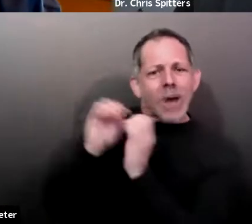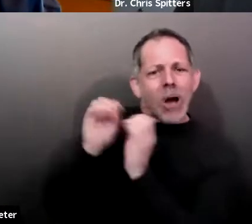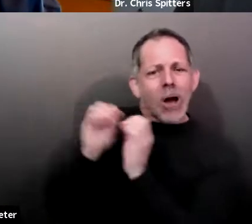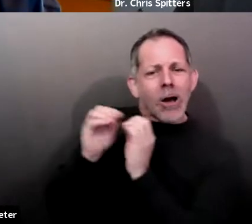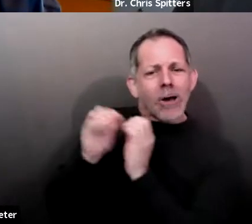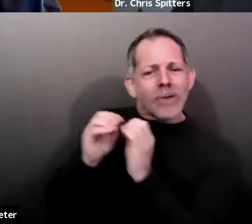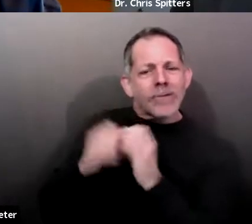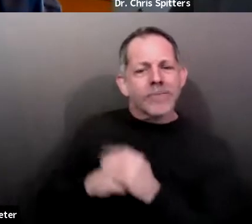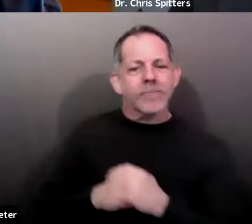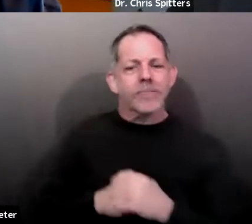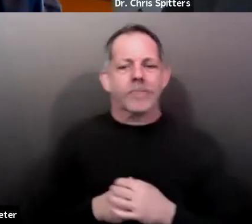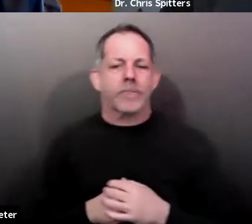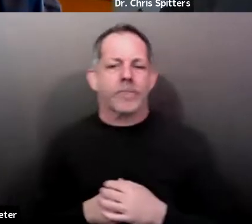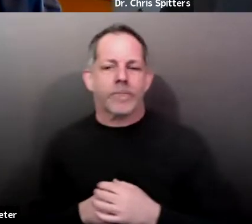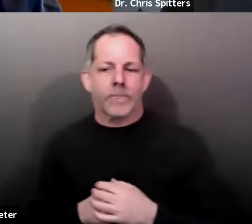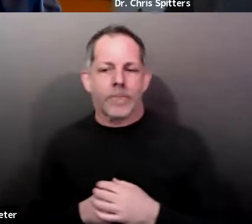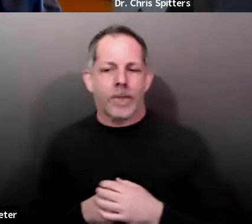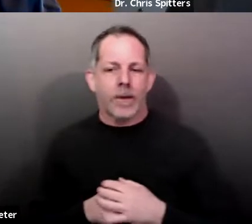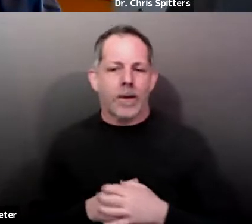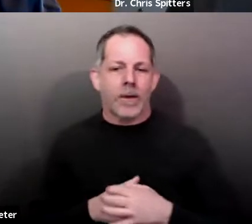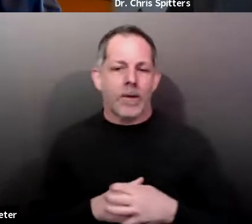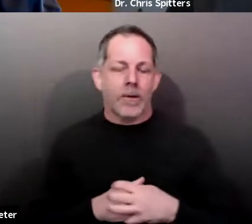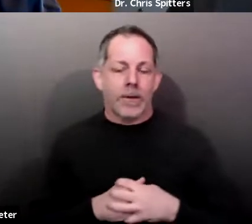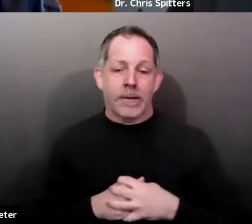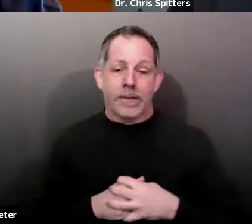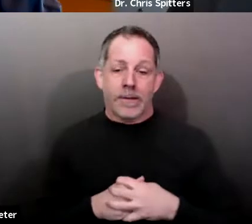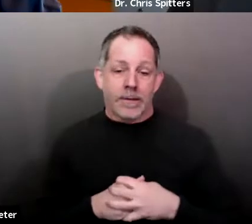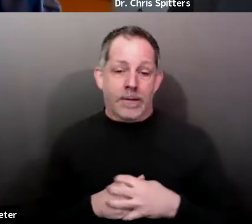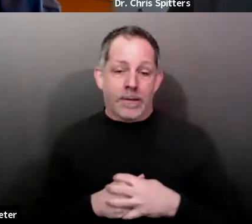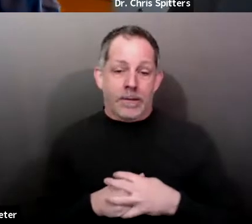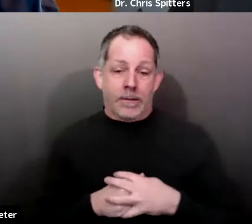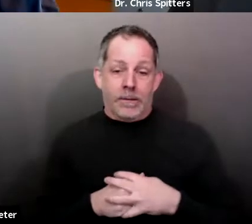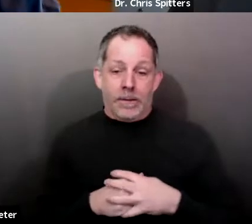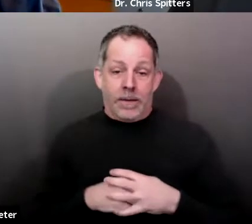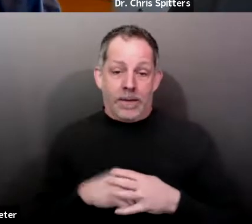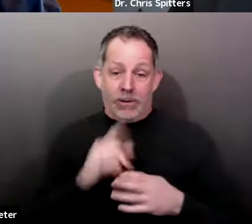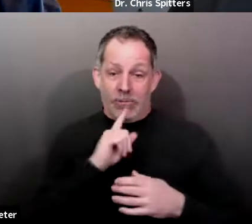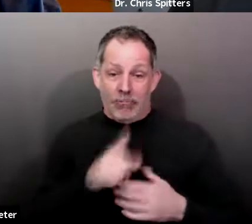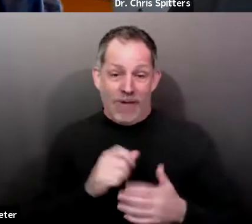is there, there we're at our, our per capita share.